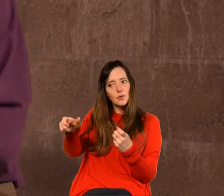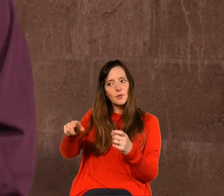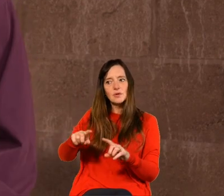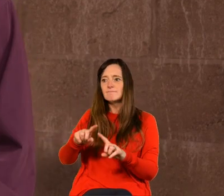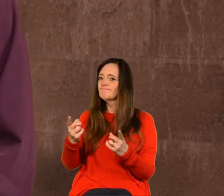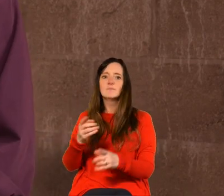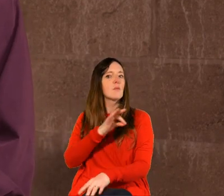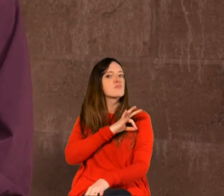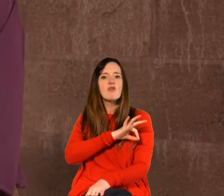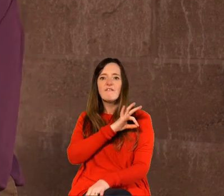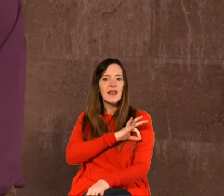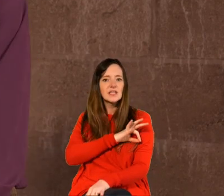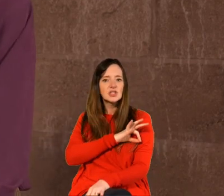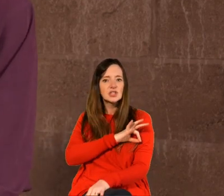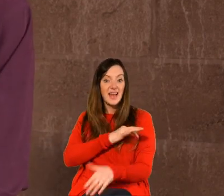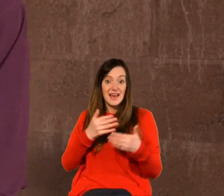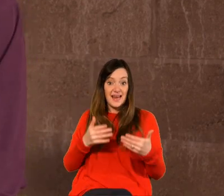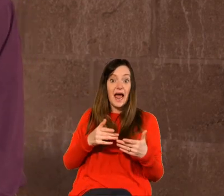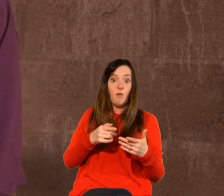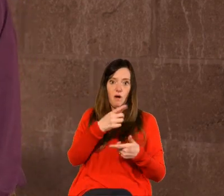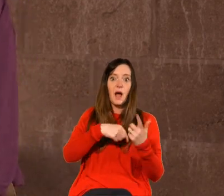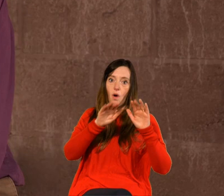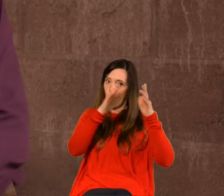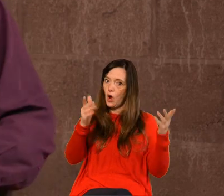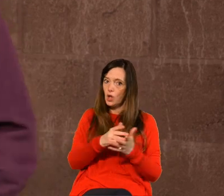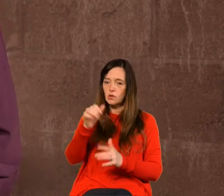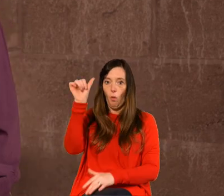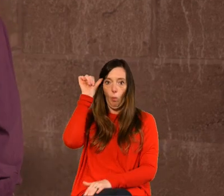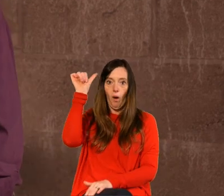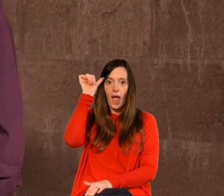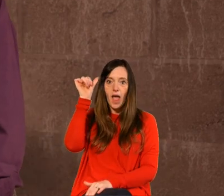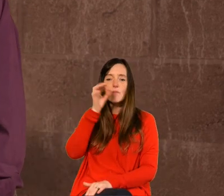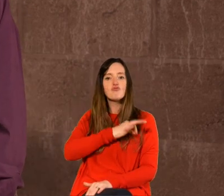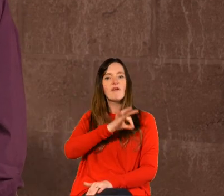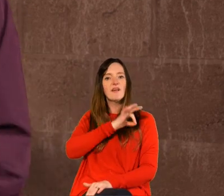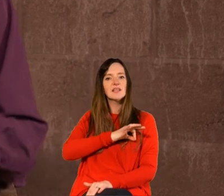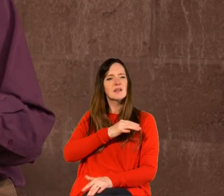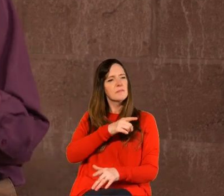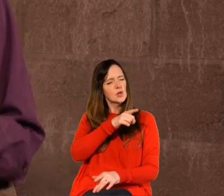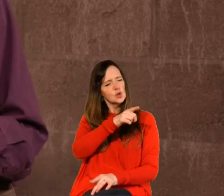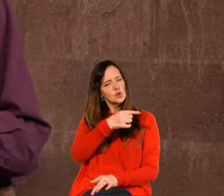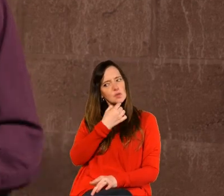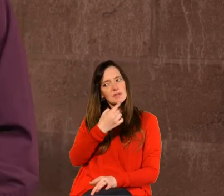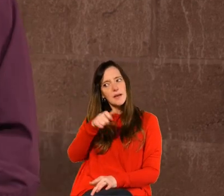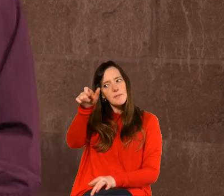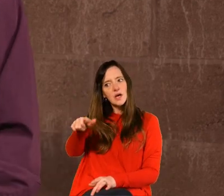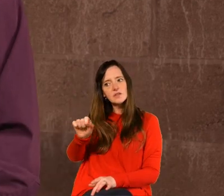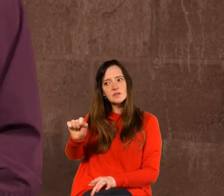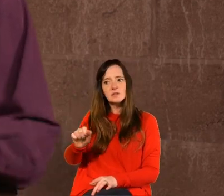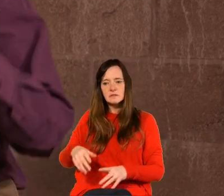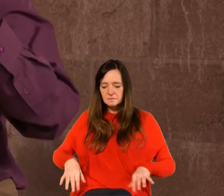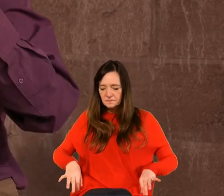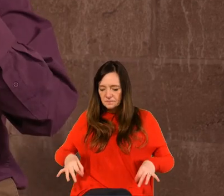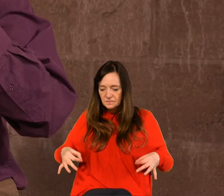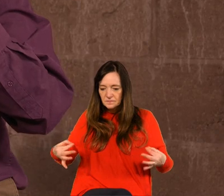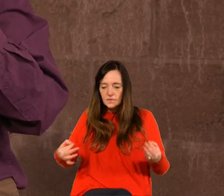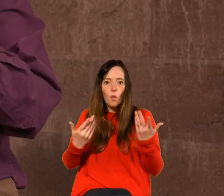privilege what do you say to somebody uh you know who's living on the bread line somebody who's experienced racial injustice uh to somebody